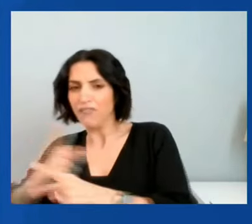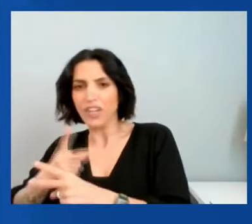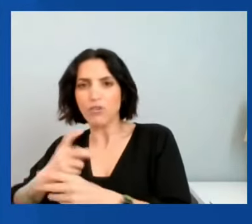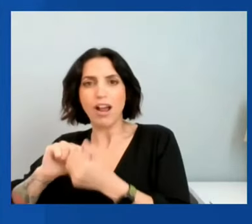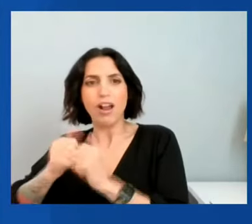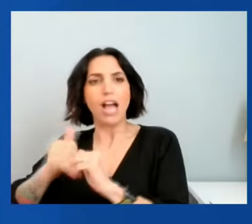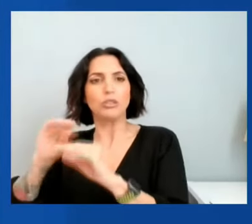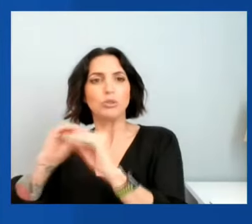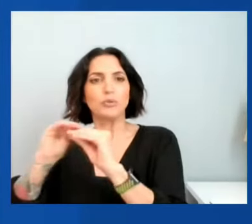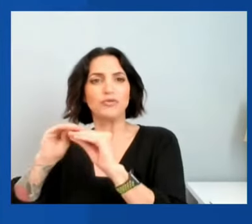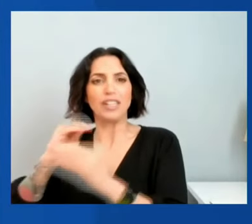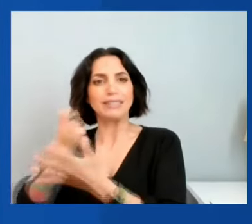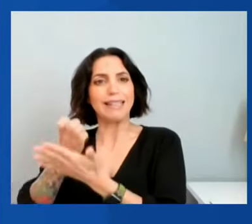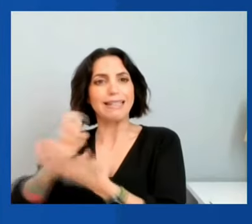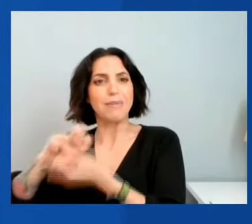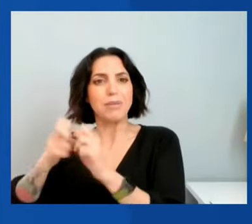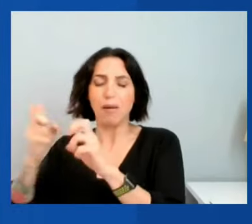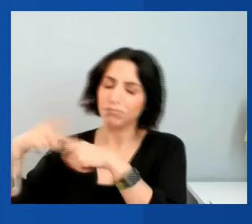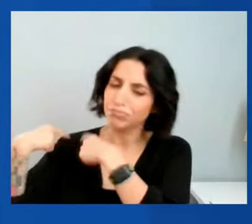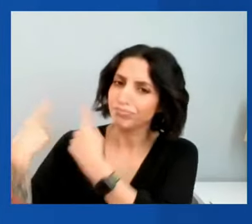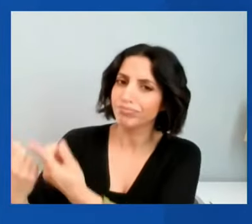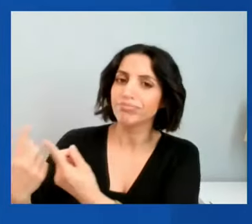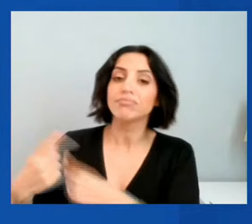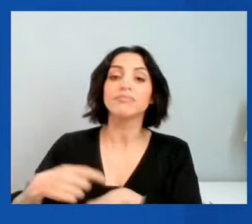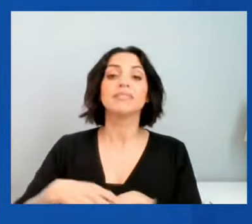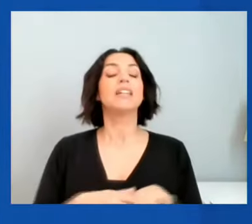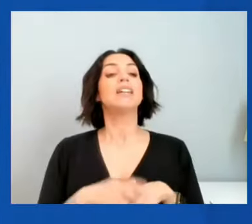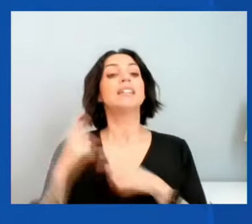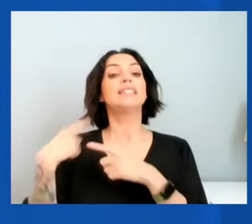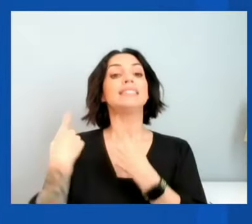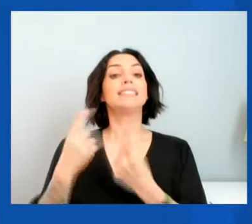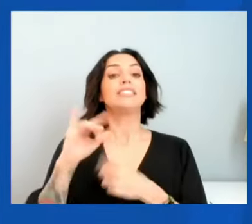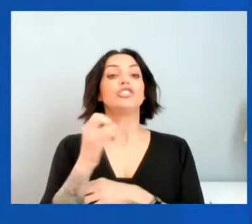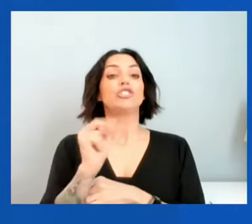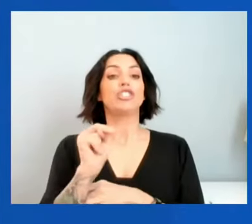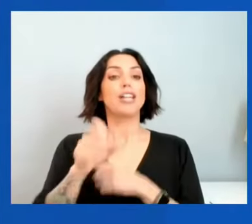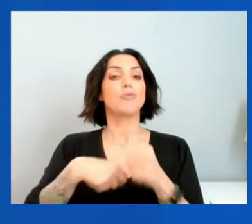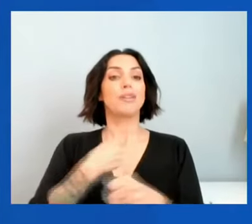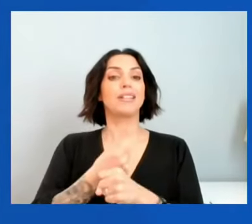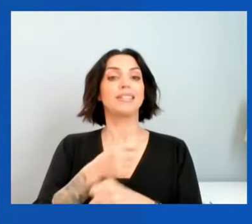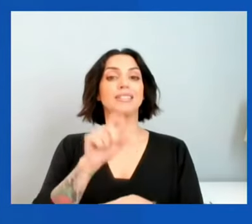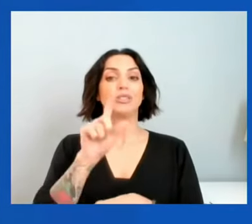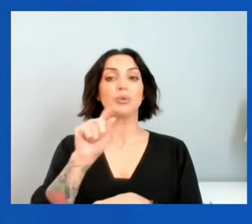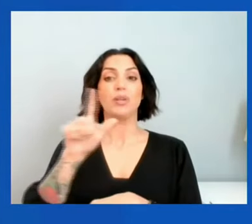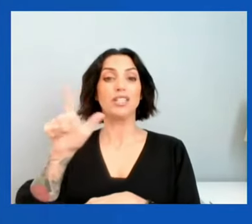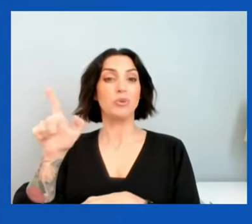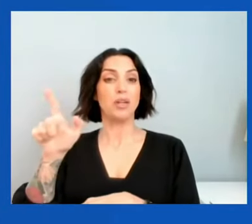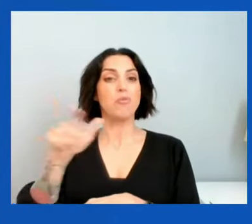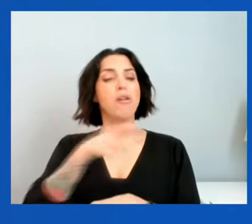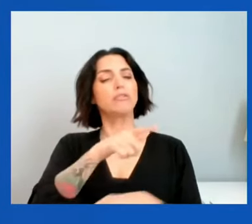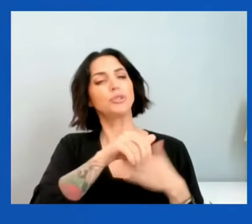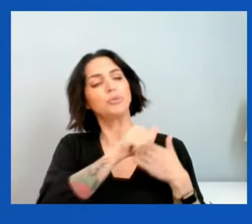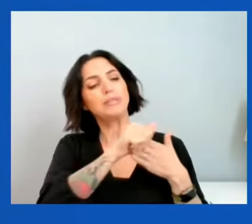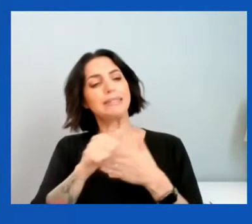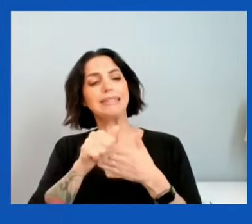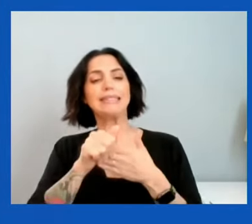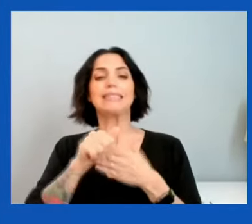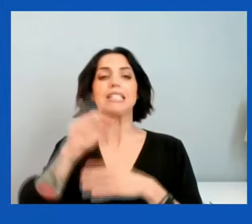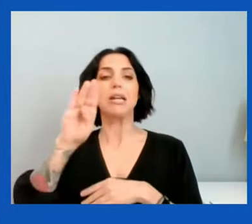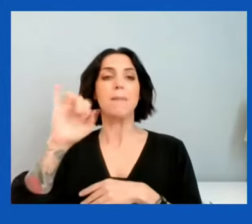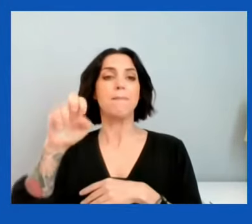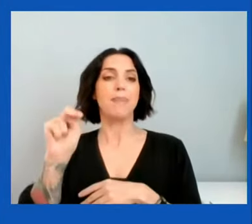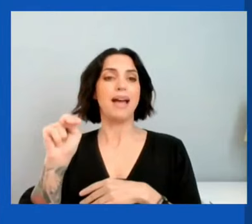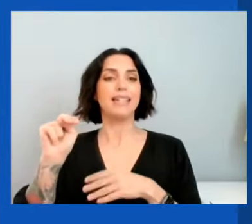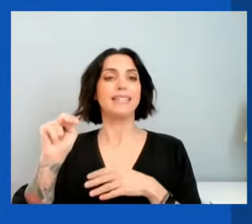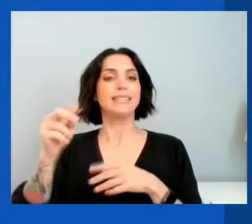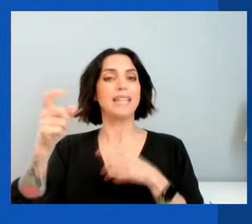January of 2021, Secretary Yellen has helped lead the Biden administration's economic recovery efforts on both